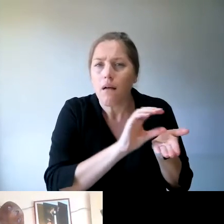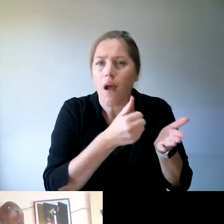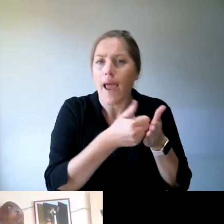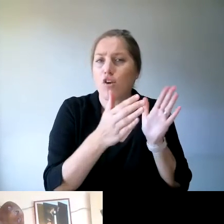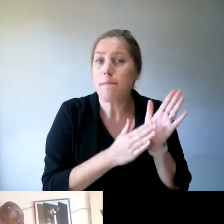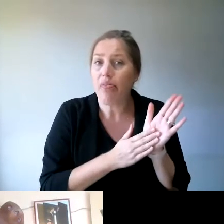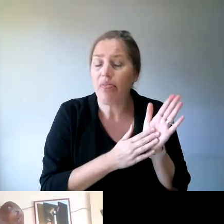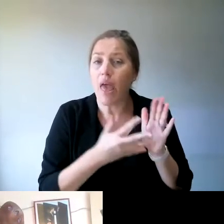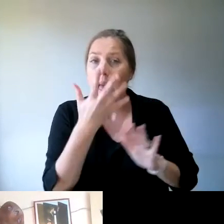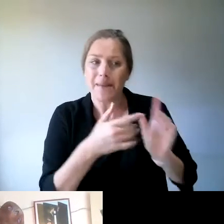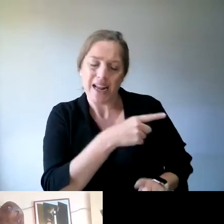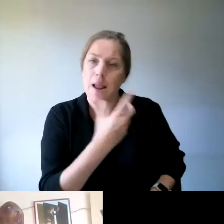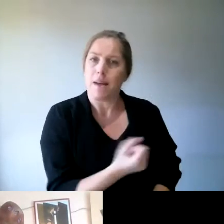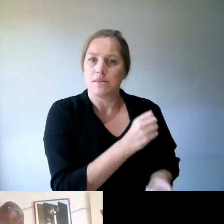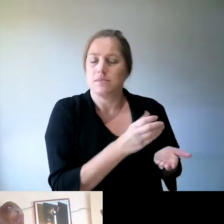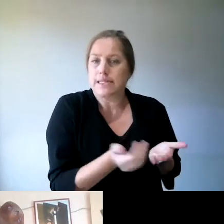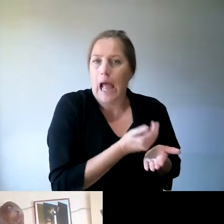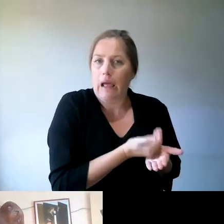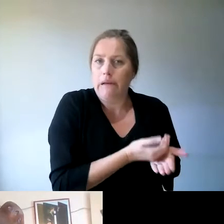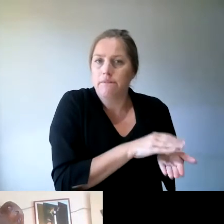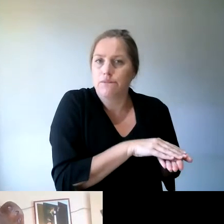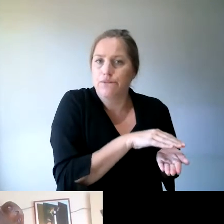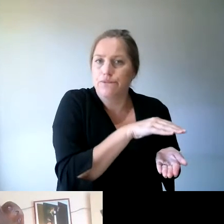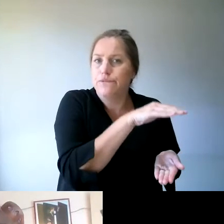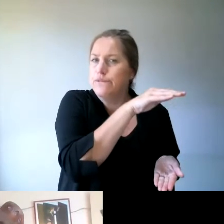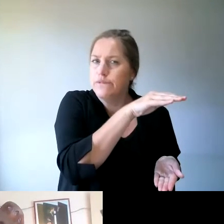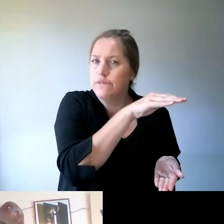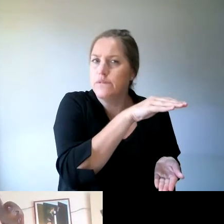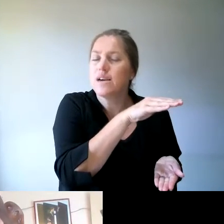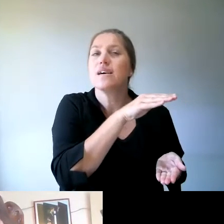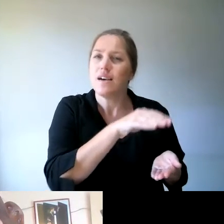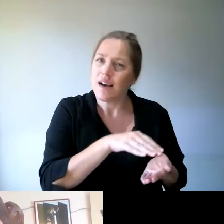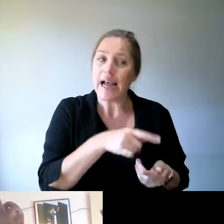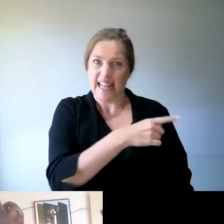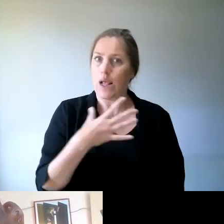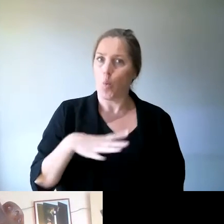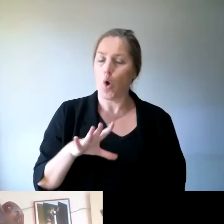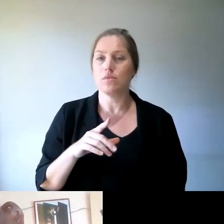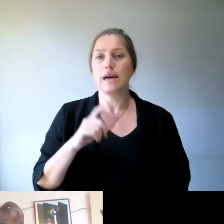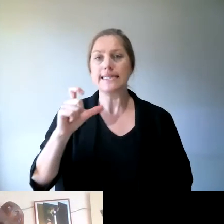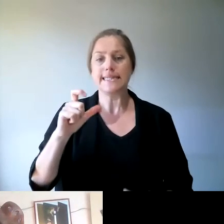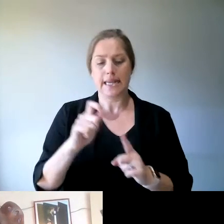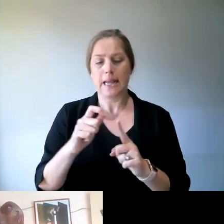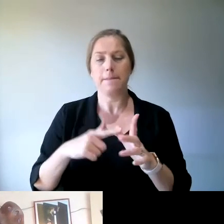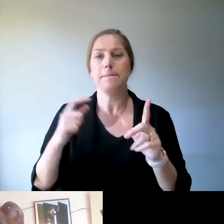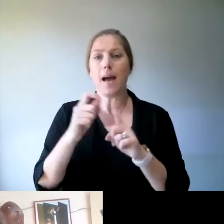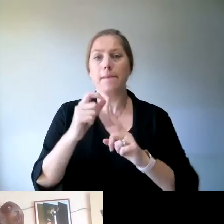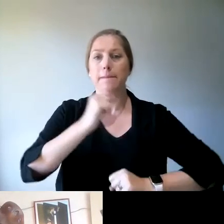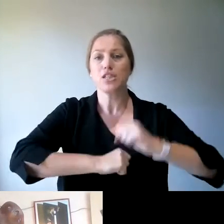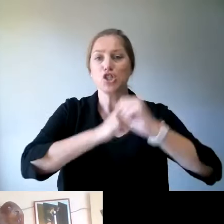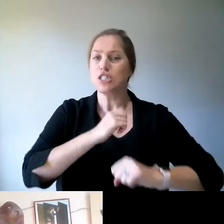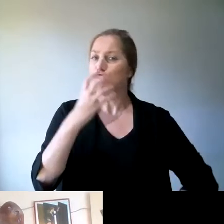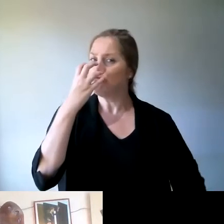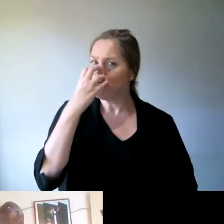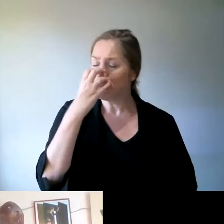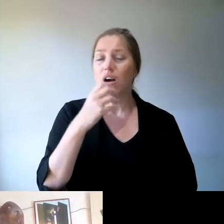or he's waiting on a CPAC machine. So, because it's, you know, looking at $500. So, it